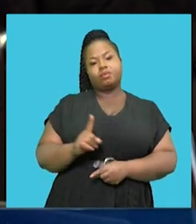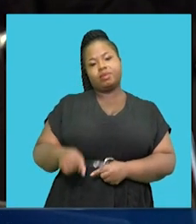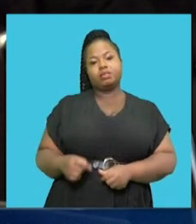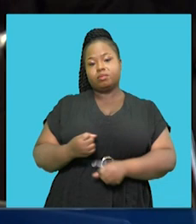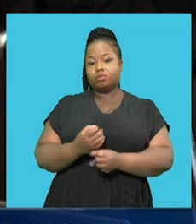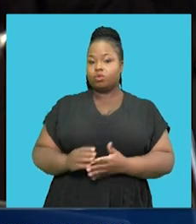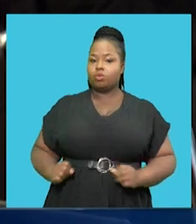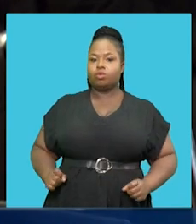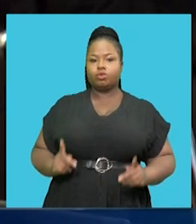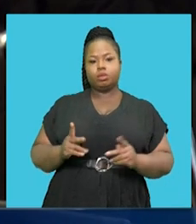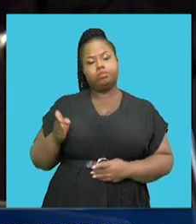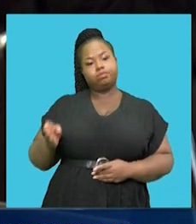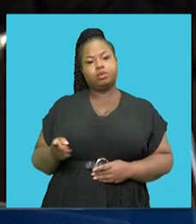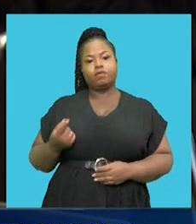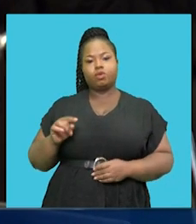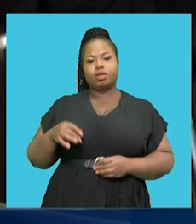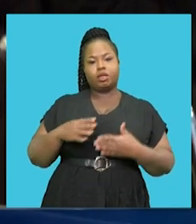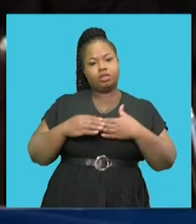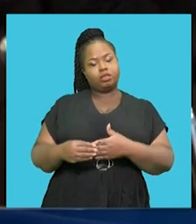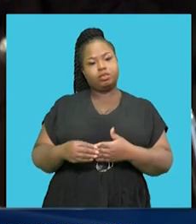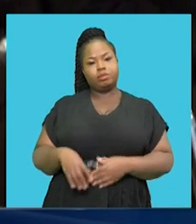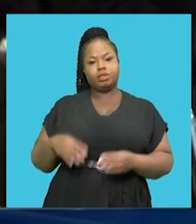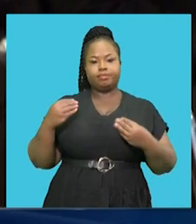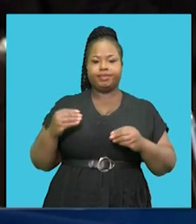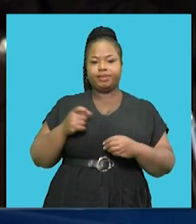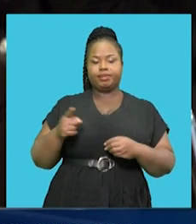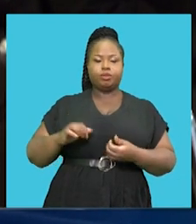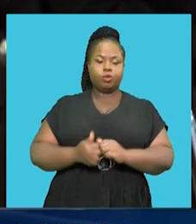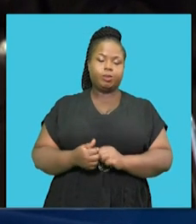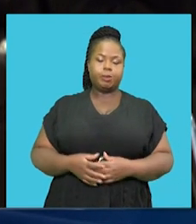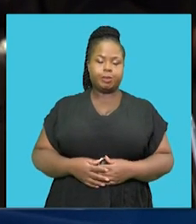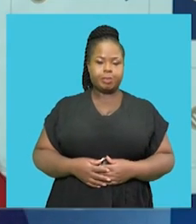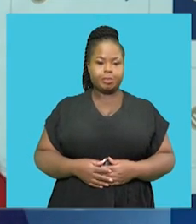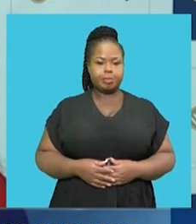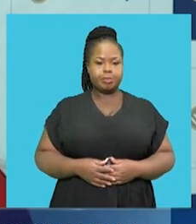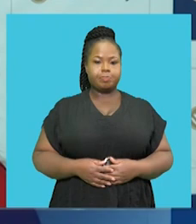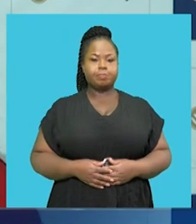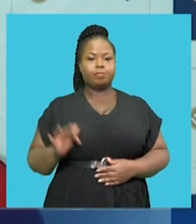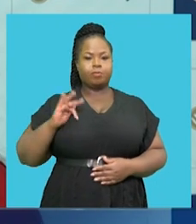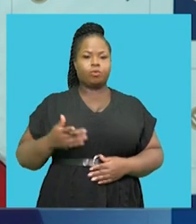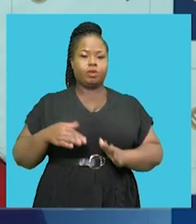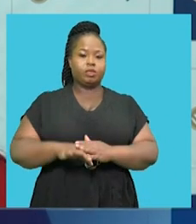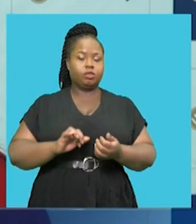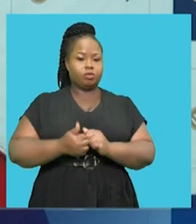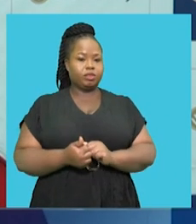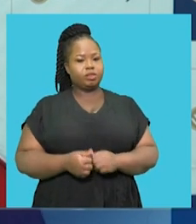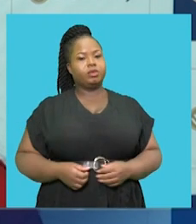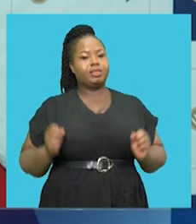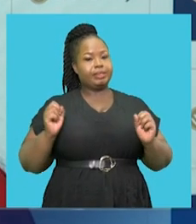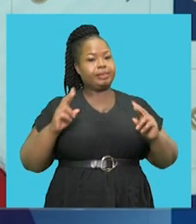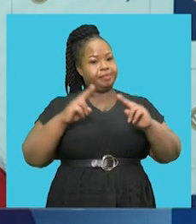creating opportunities for leadership and entrepreneurship in sports. So the Women in Sports Symposium or Summit,